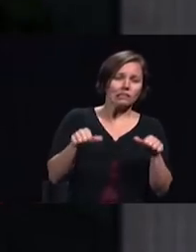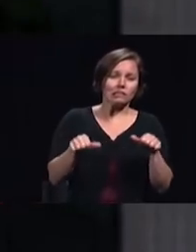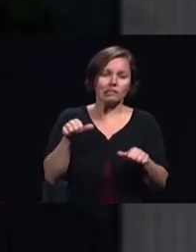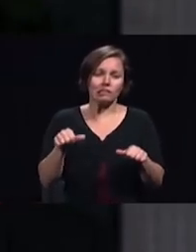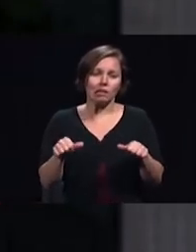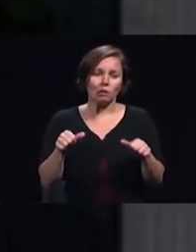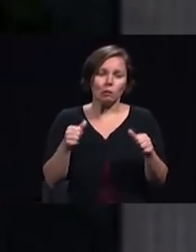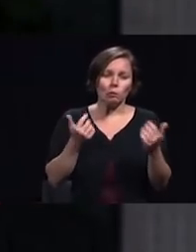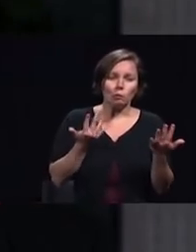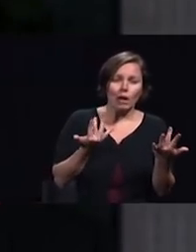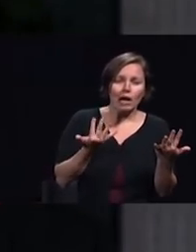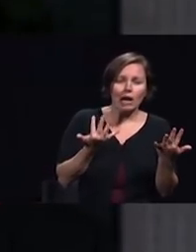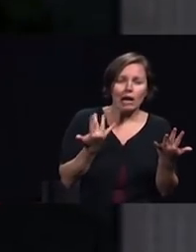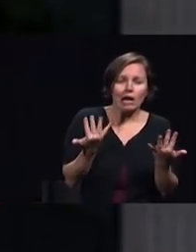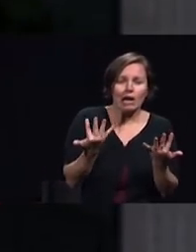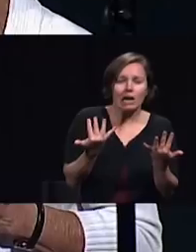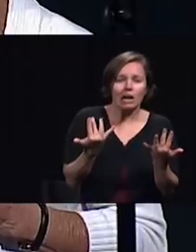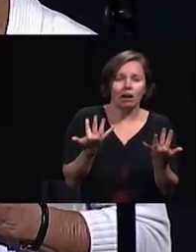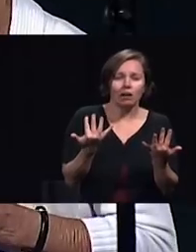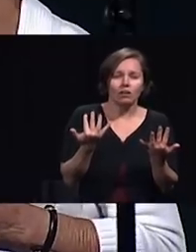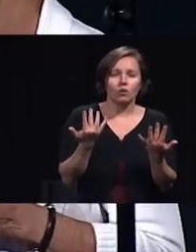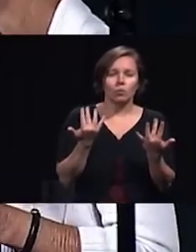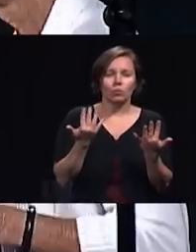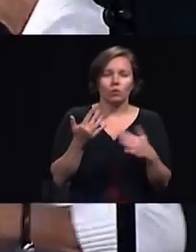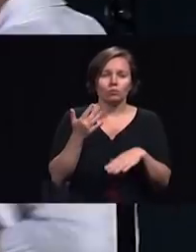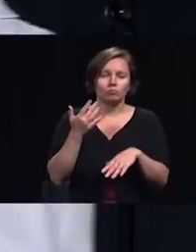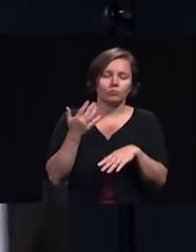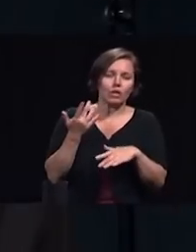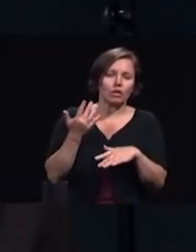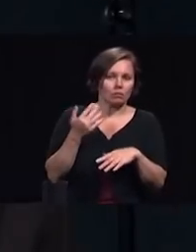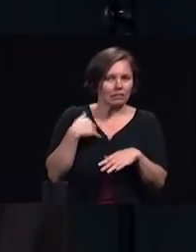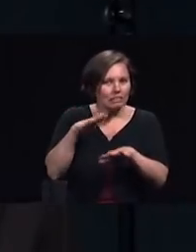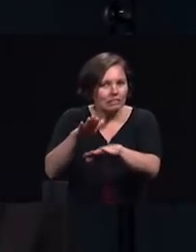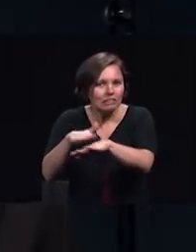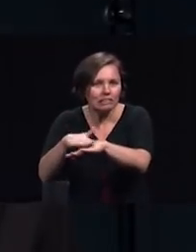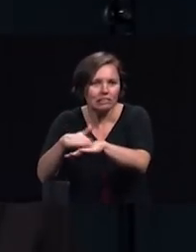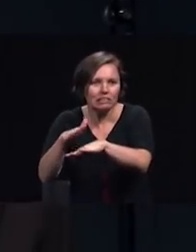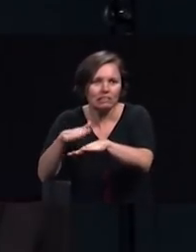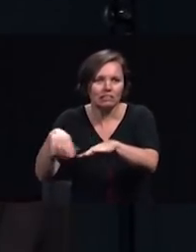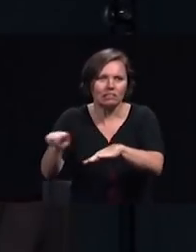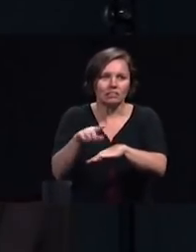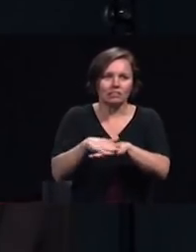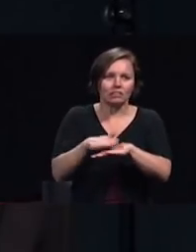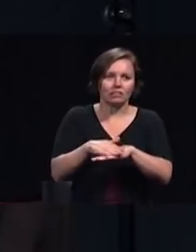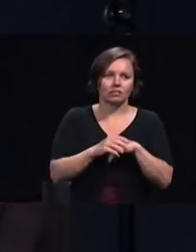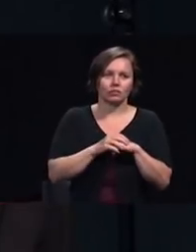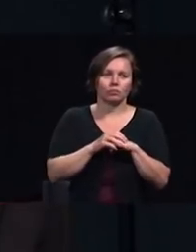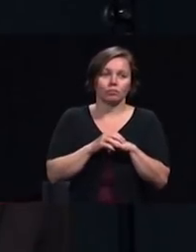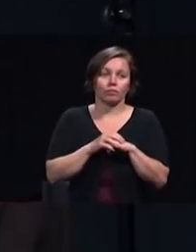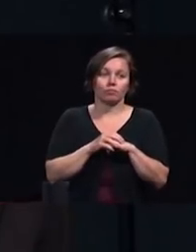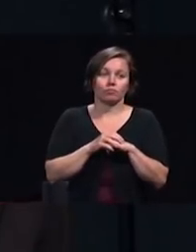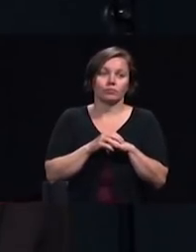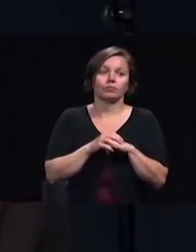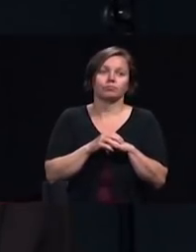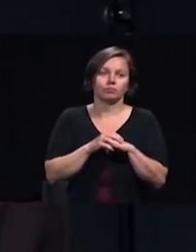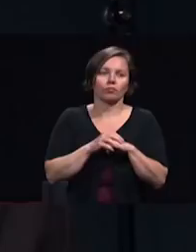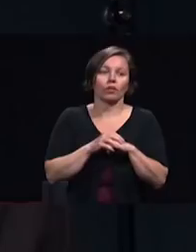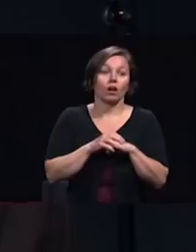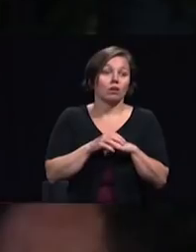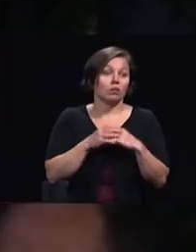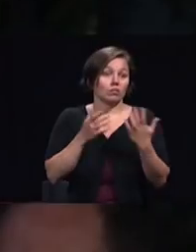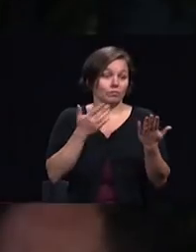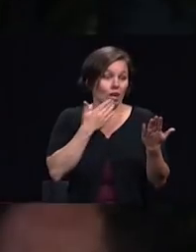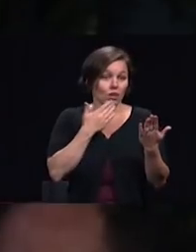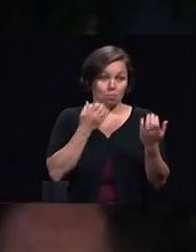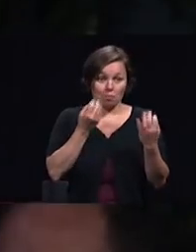gathered in amen thank you thank you so much teeny many of you know Gary Krause he is the director